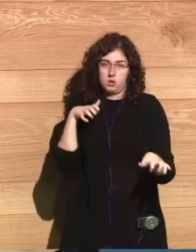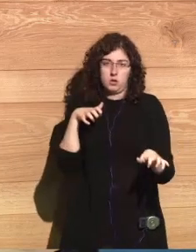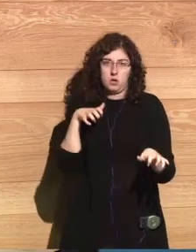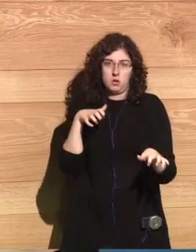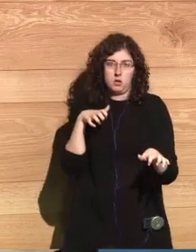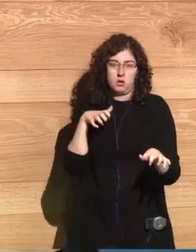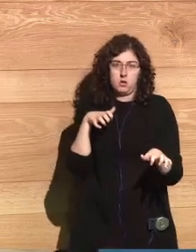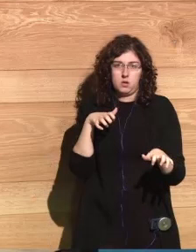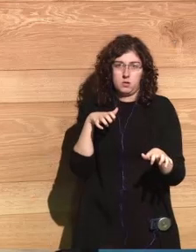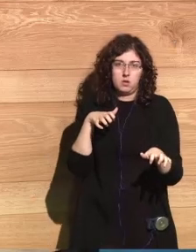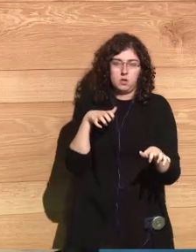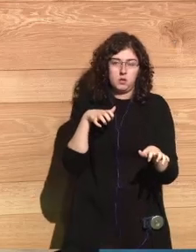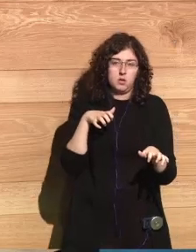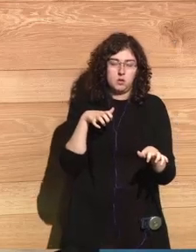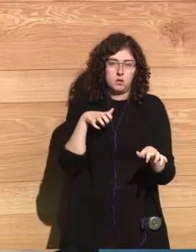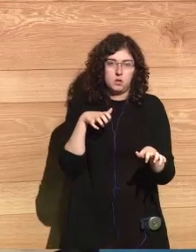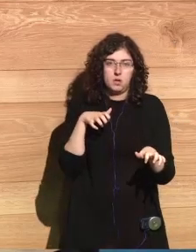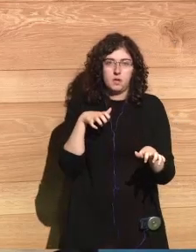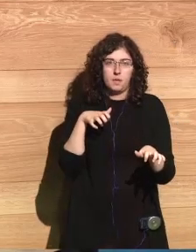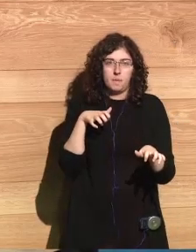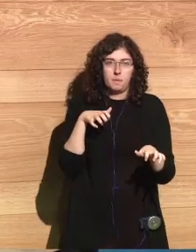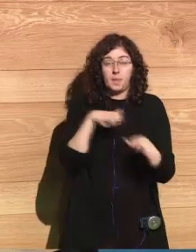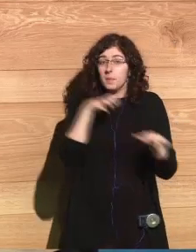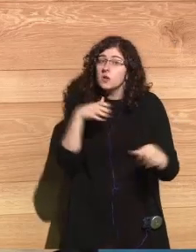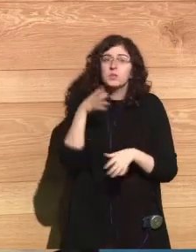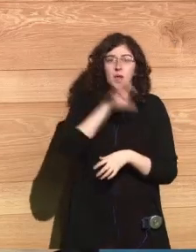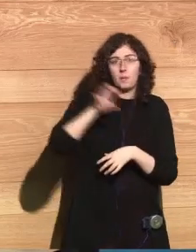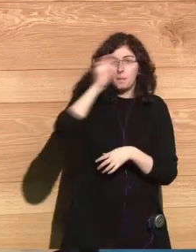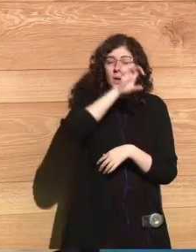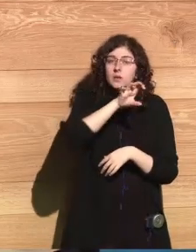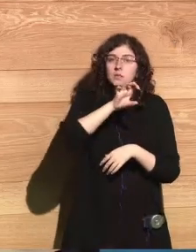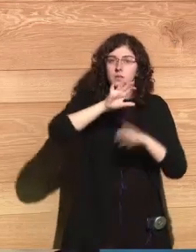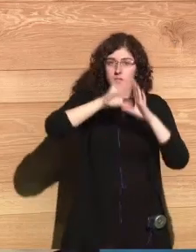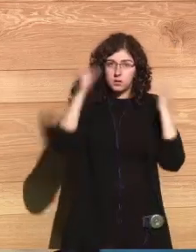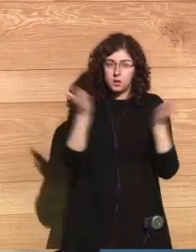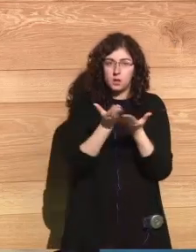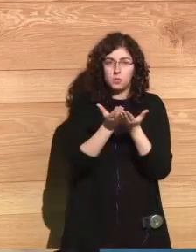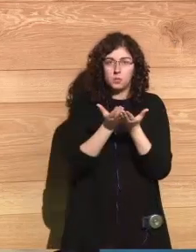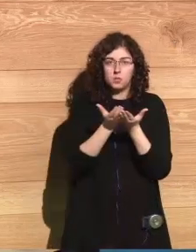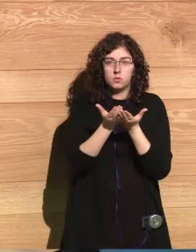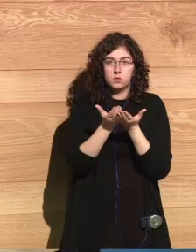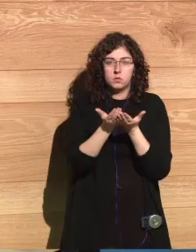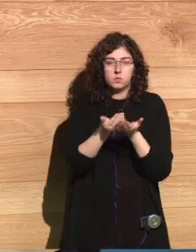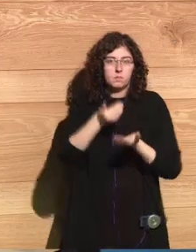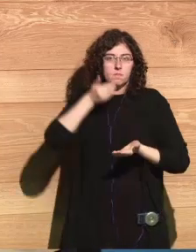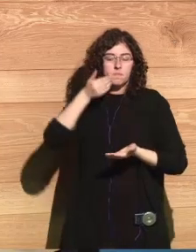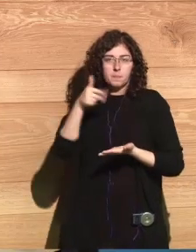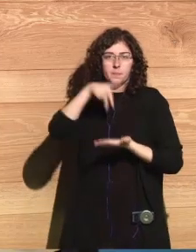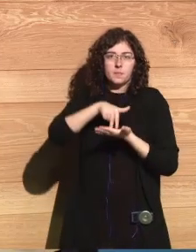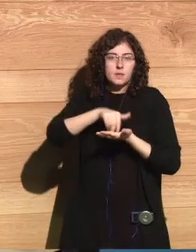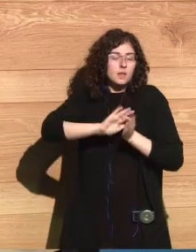nations came and said, enough is enough. We want to have a say.